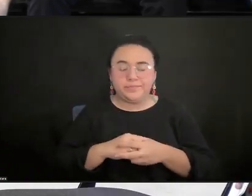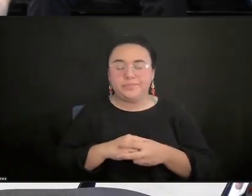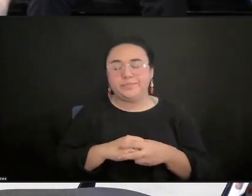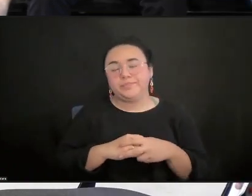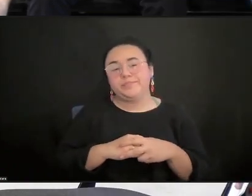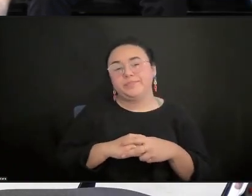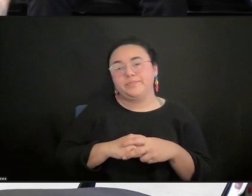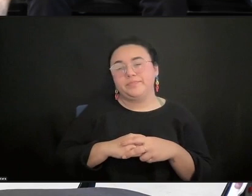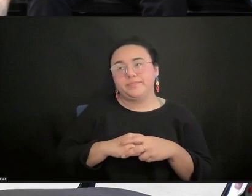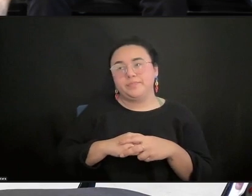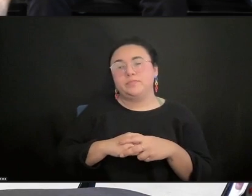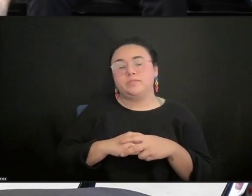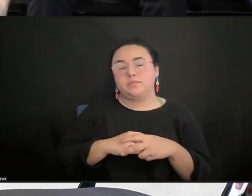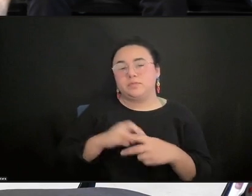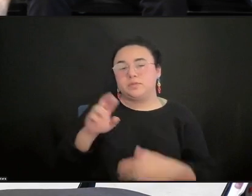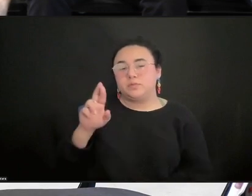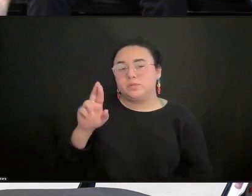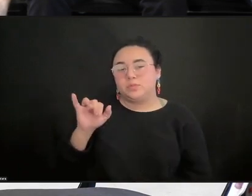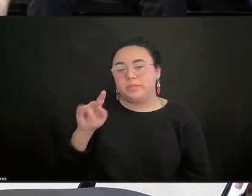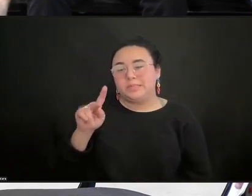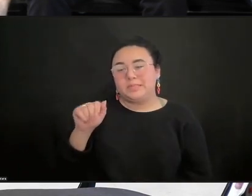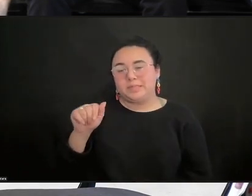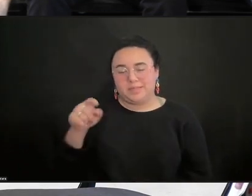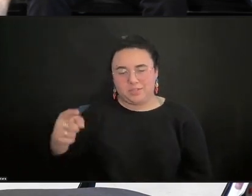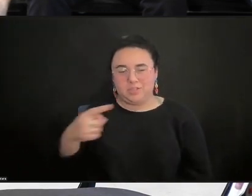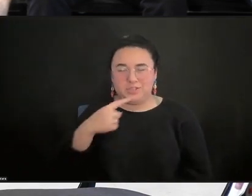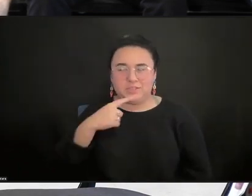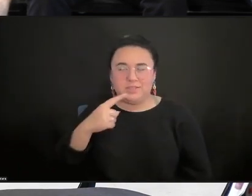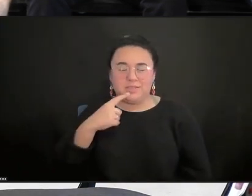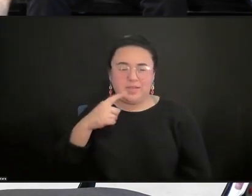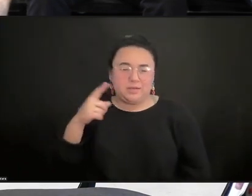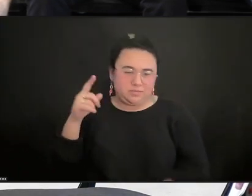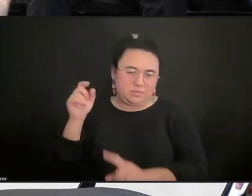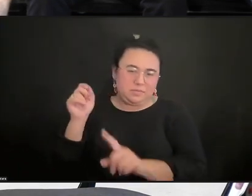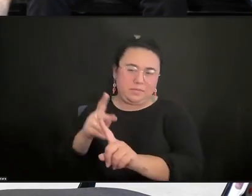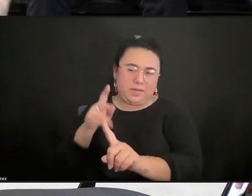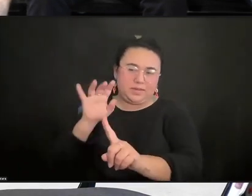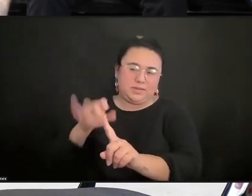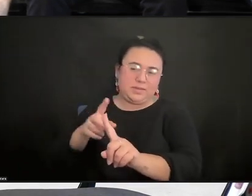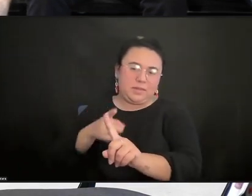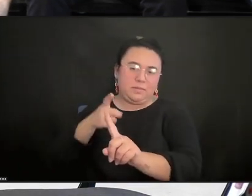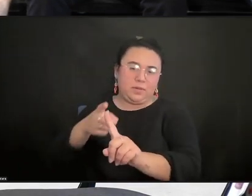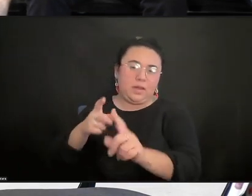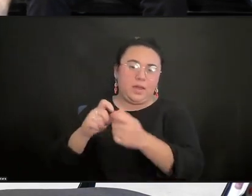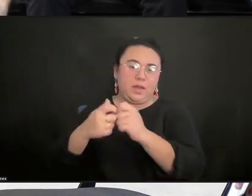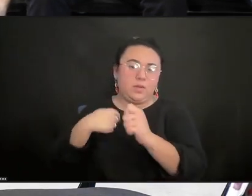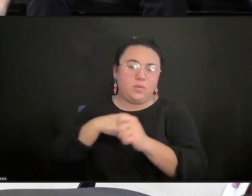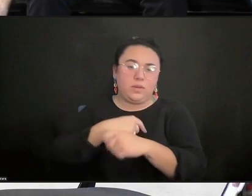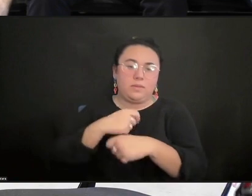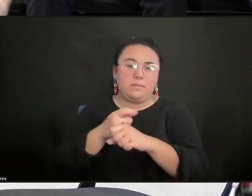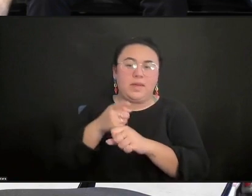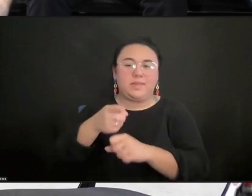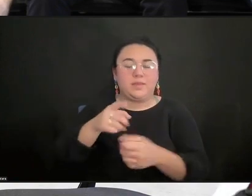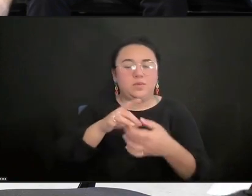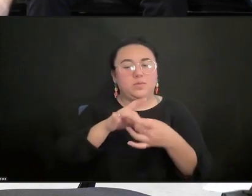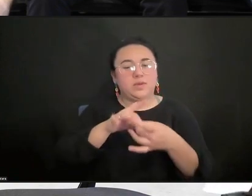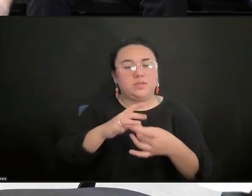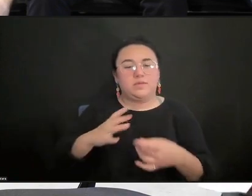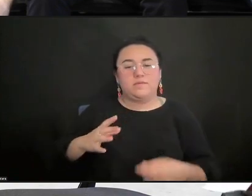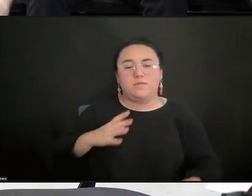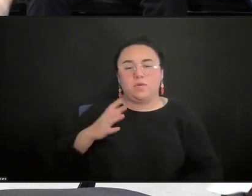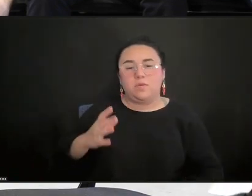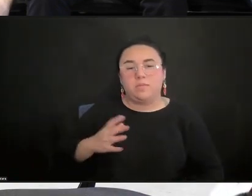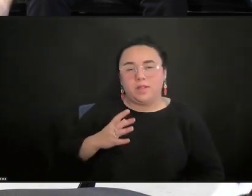back to what Rika was talking about in regards to how we formalize the relationships between presenters and